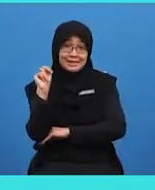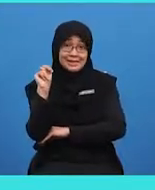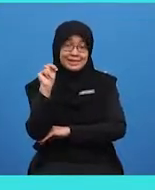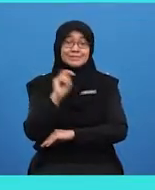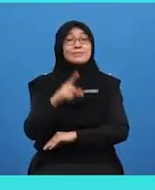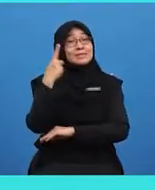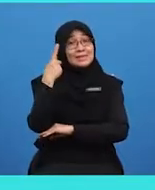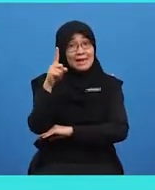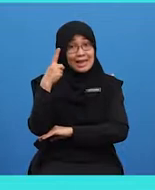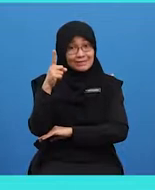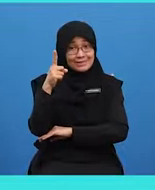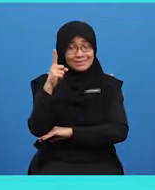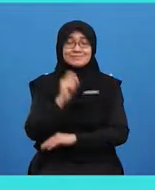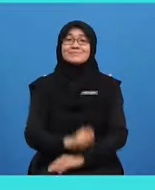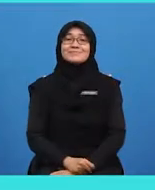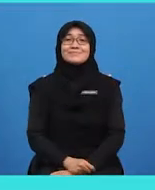11.